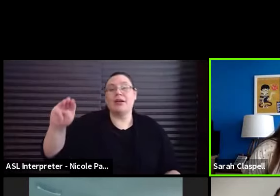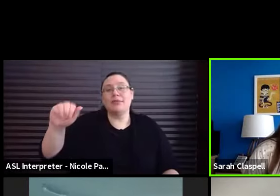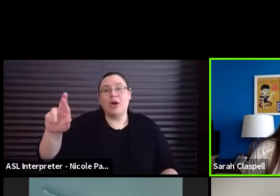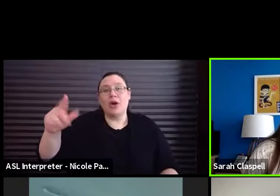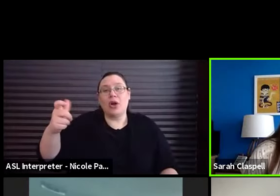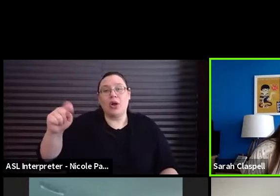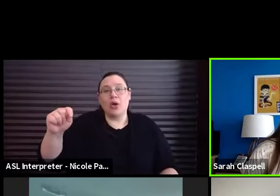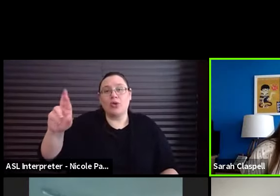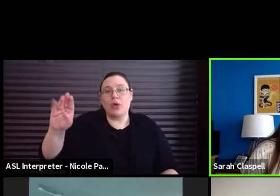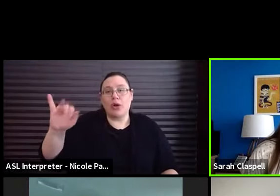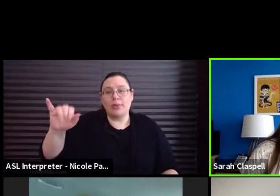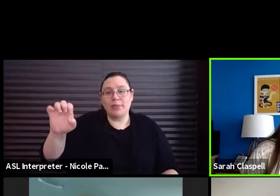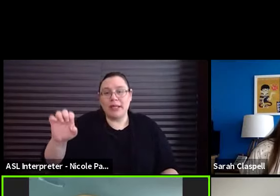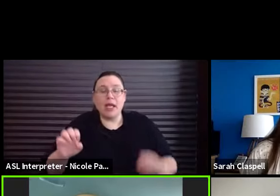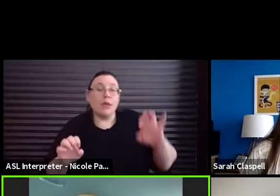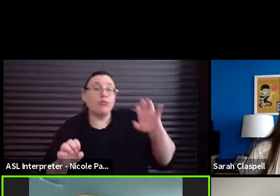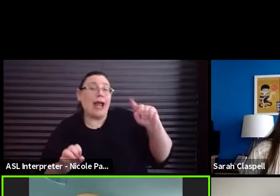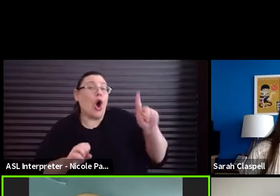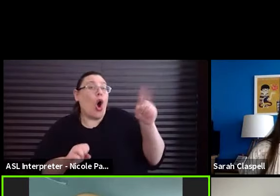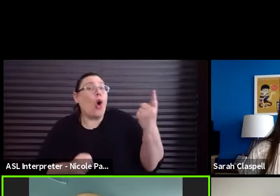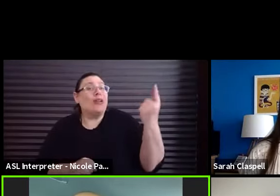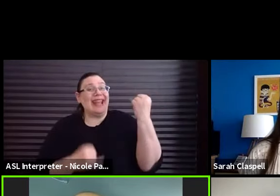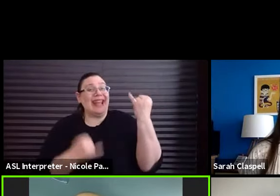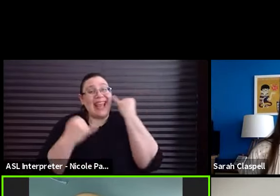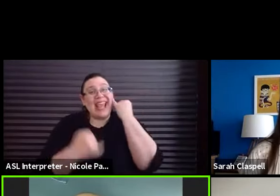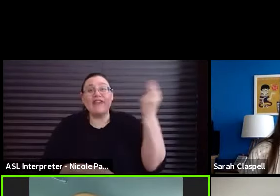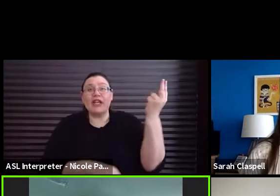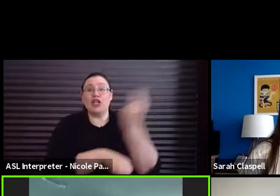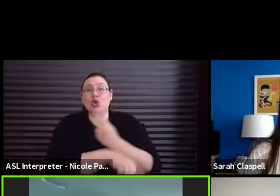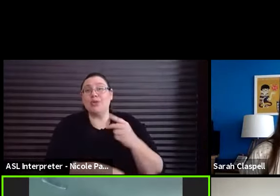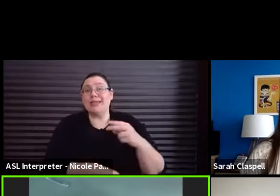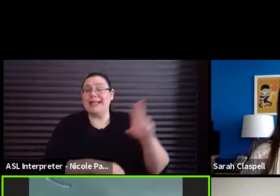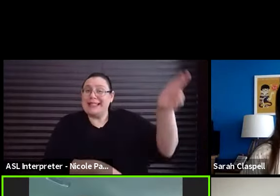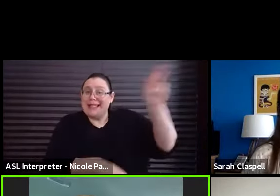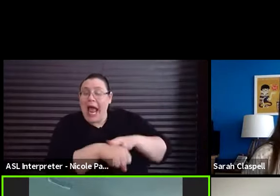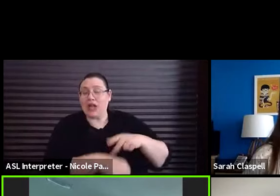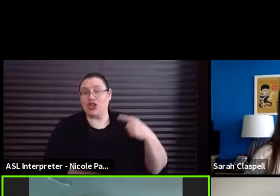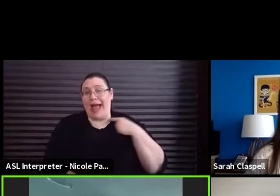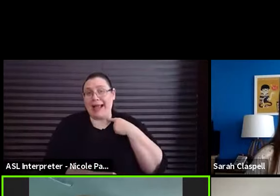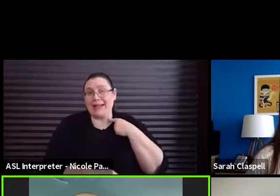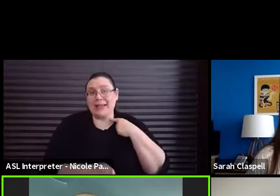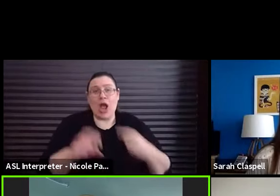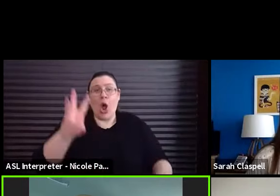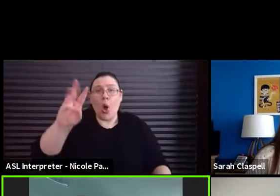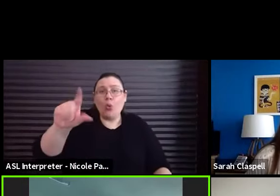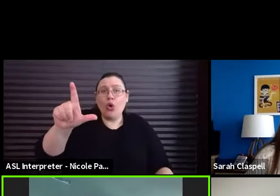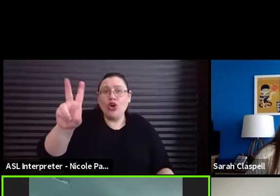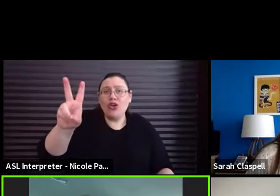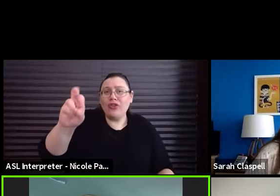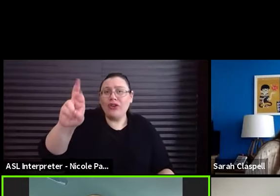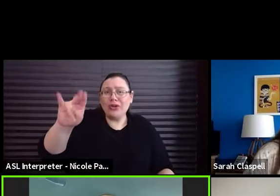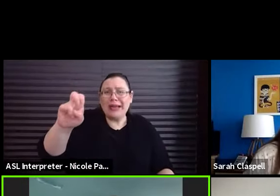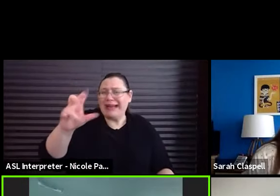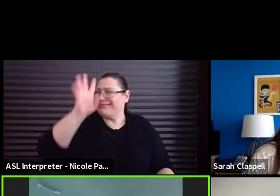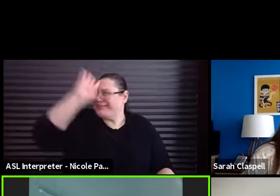But only when he speaks with his native accent. Get this Wolverine nonsense out of here.